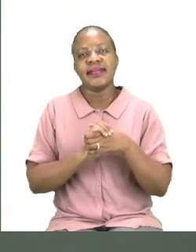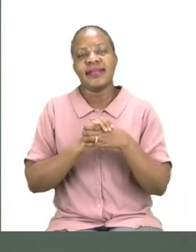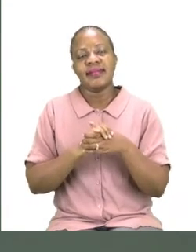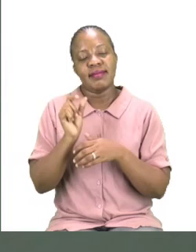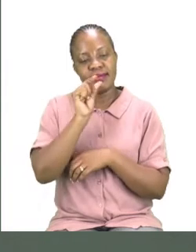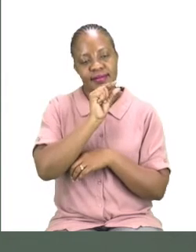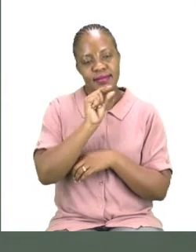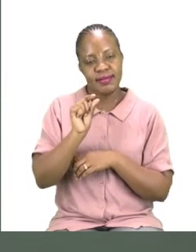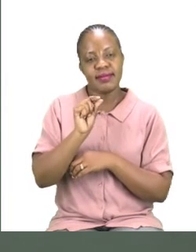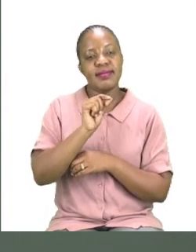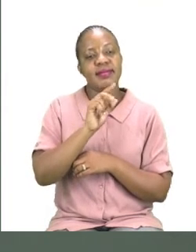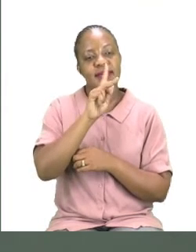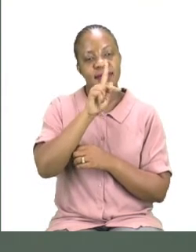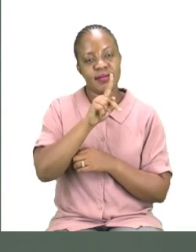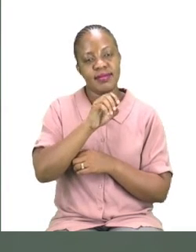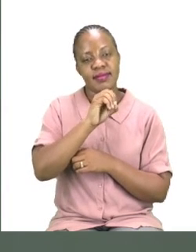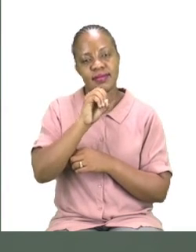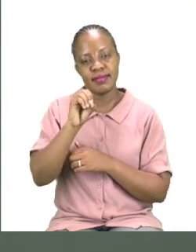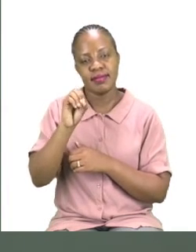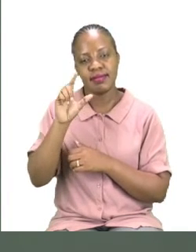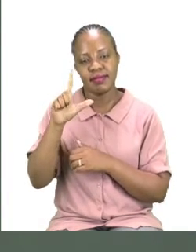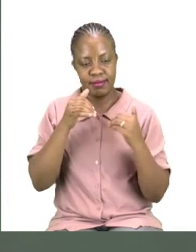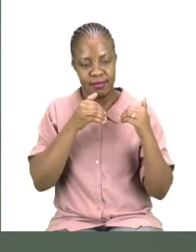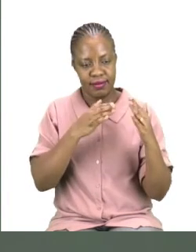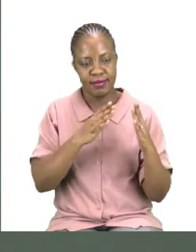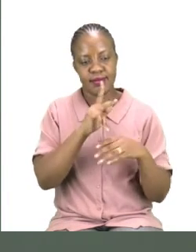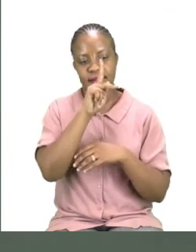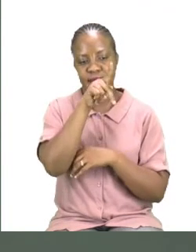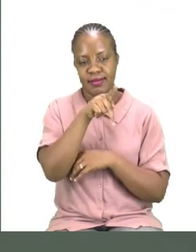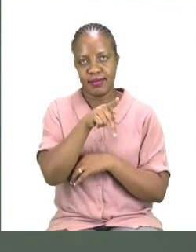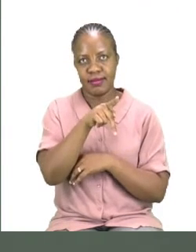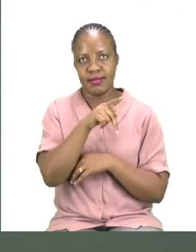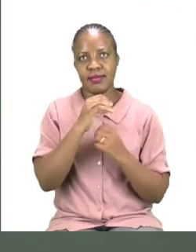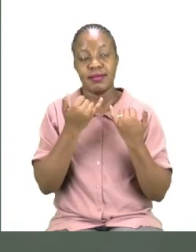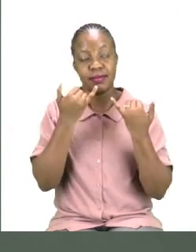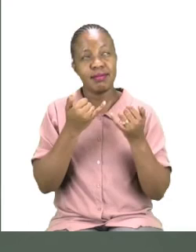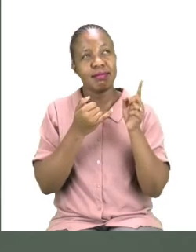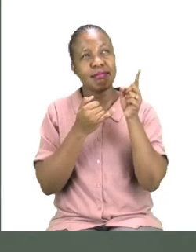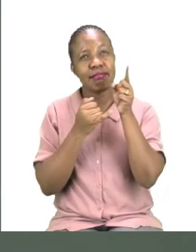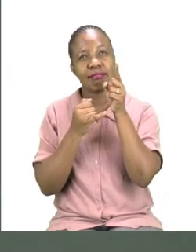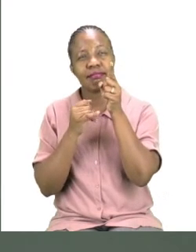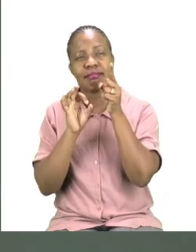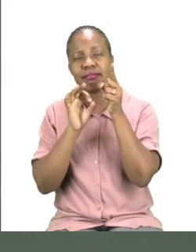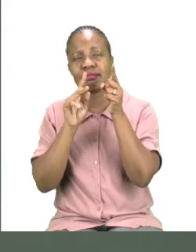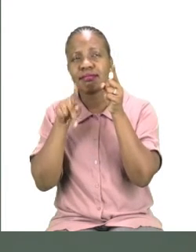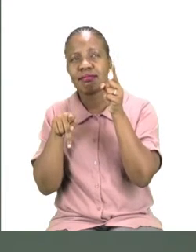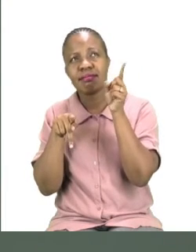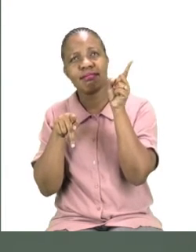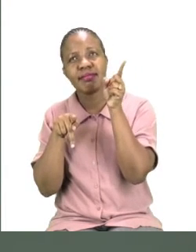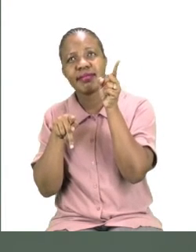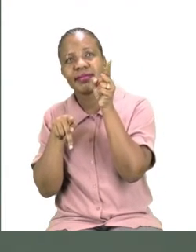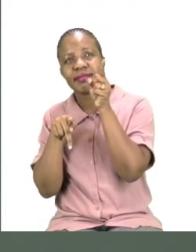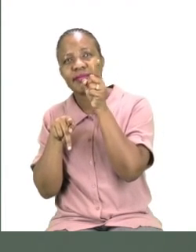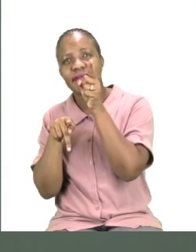starts with P. So this time instead of going down, I'm going to start at the top. So we are looking for a